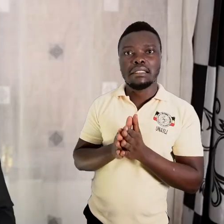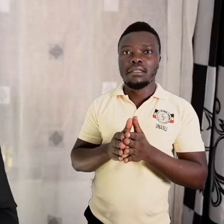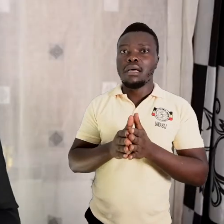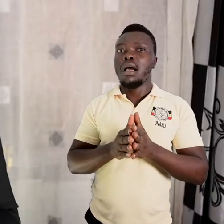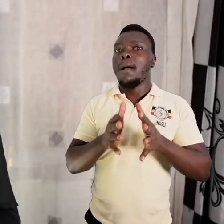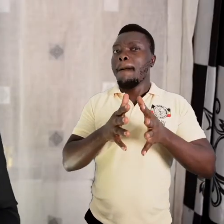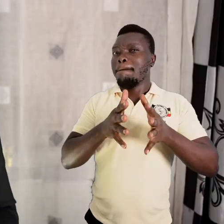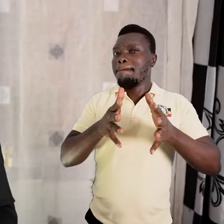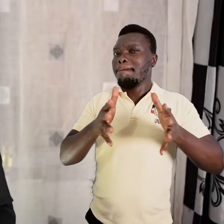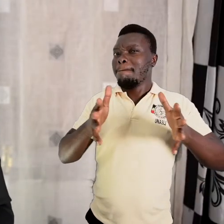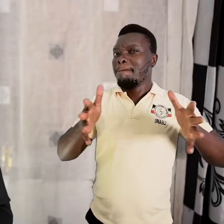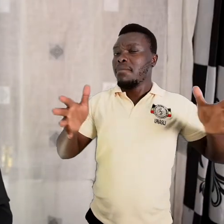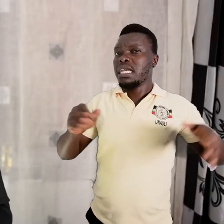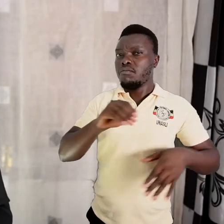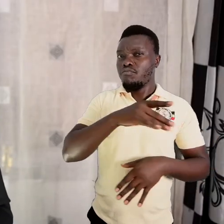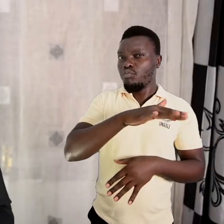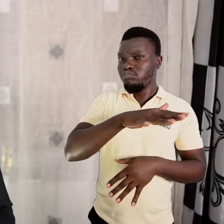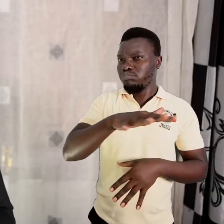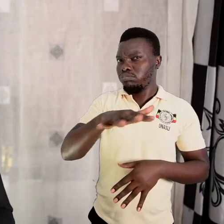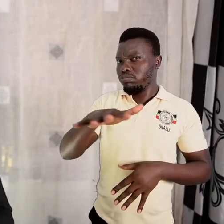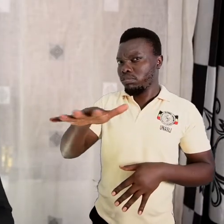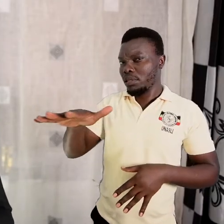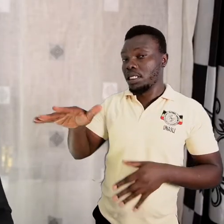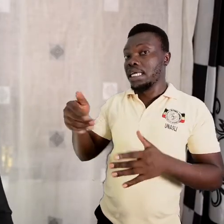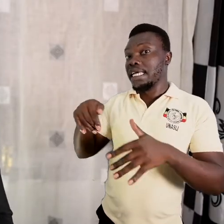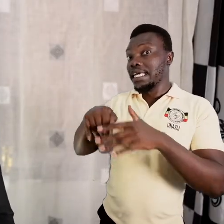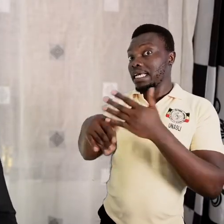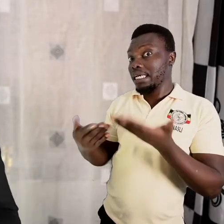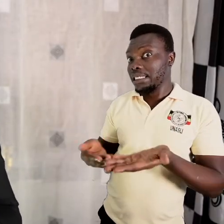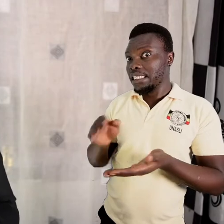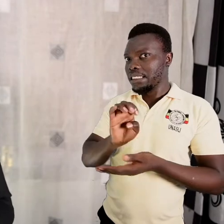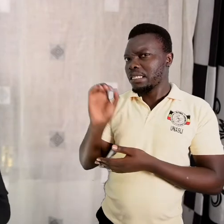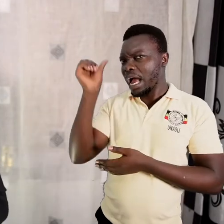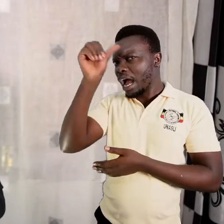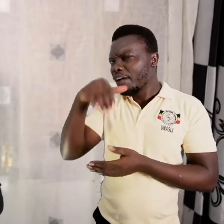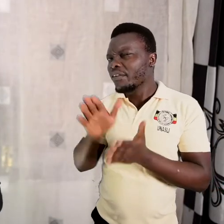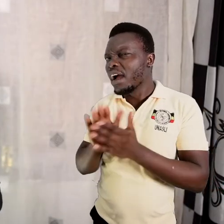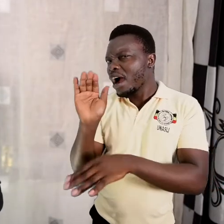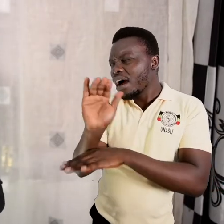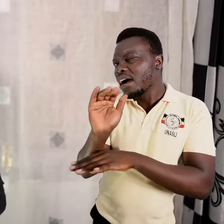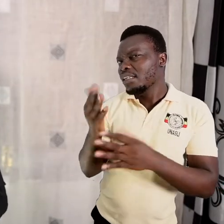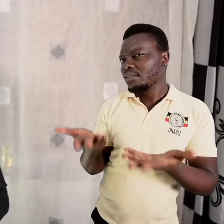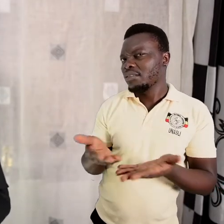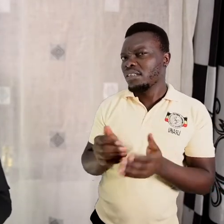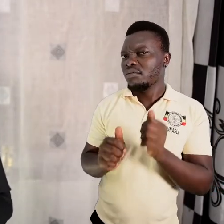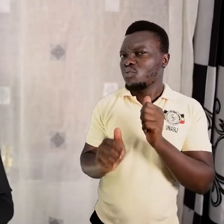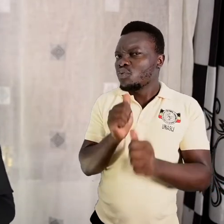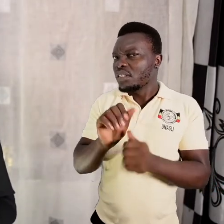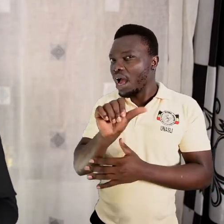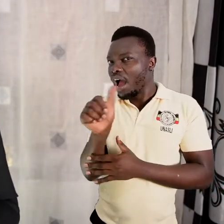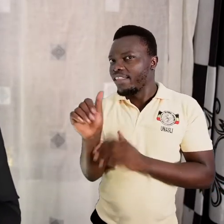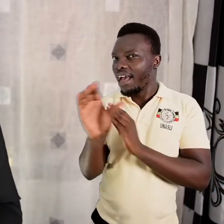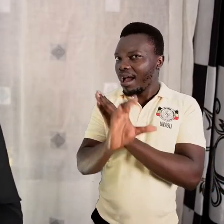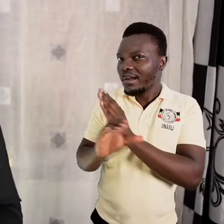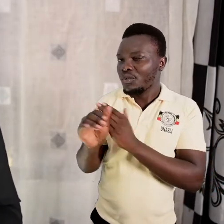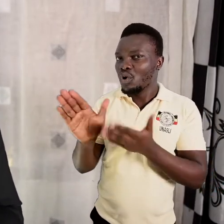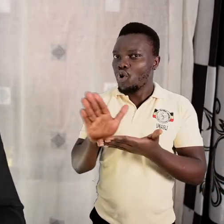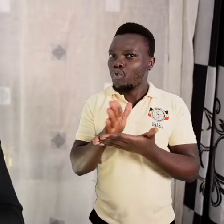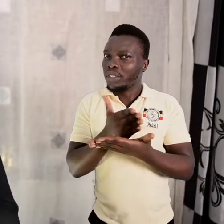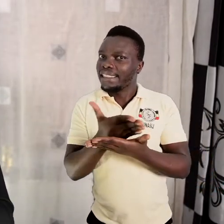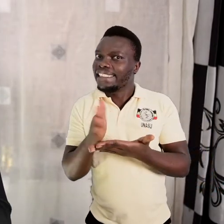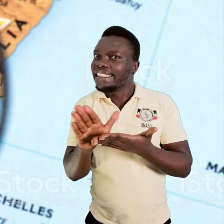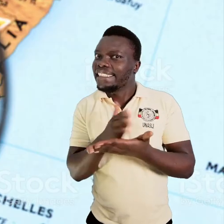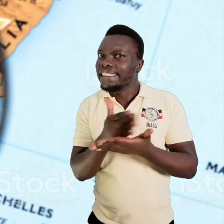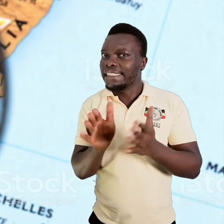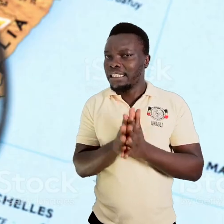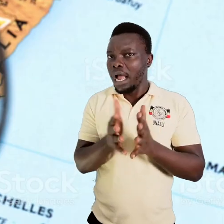grounds in East Africa. And the big question would be which are the countries that are shared or